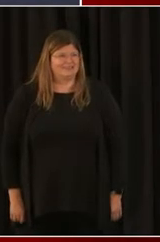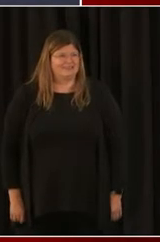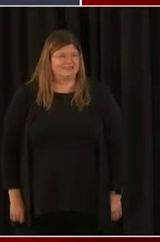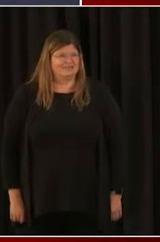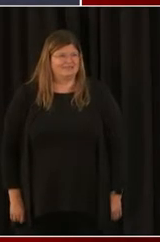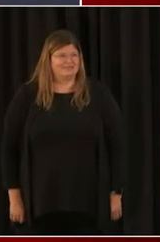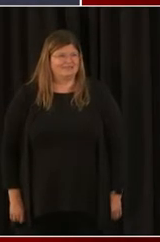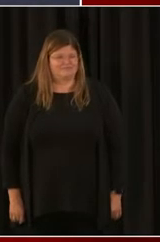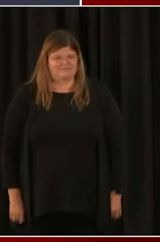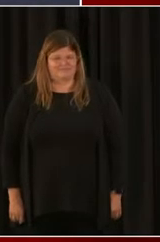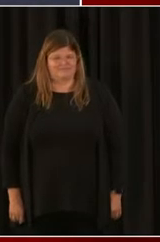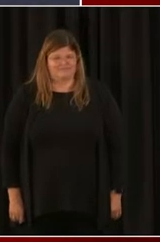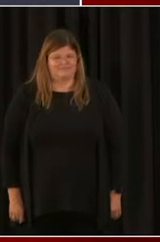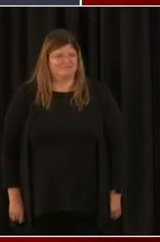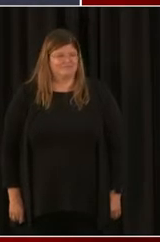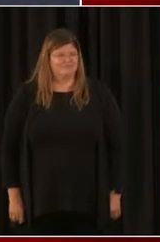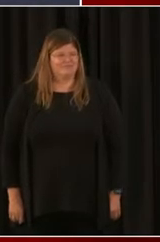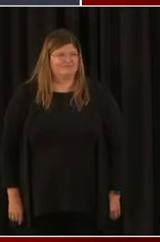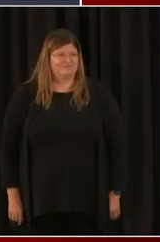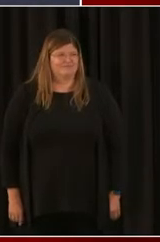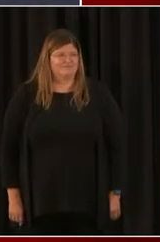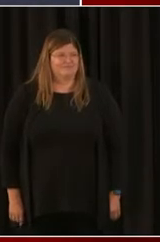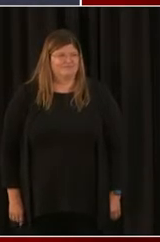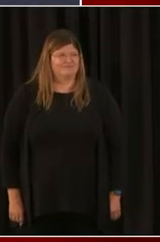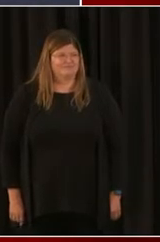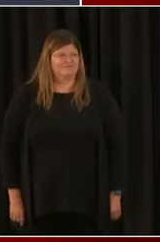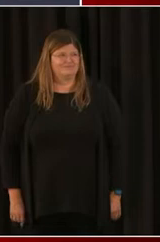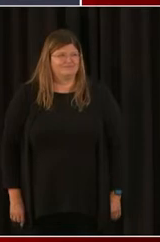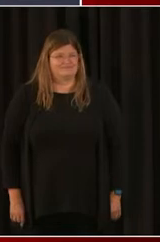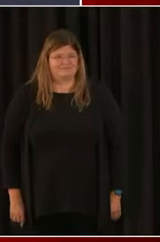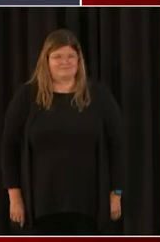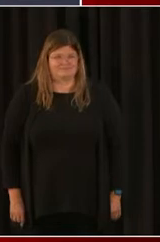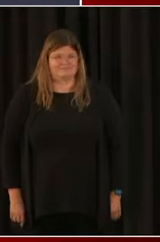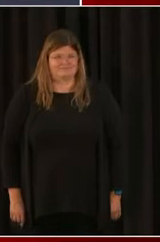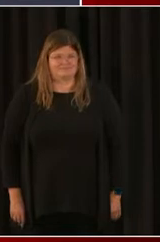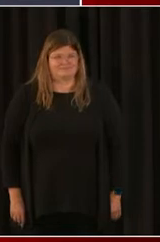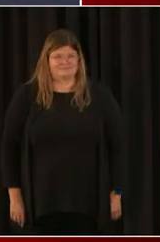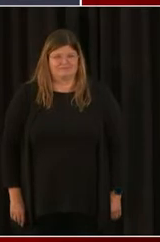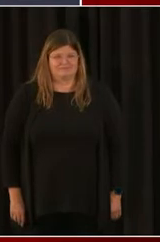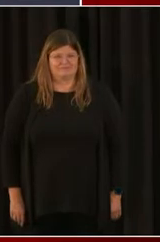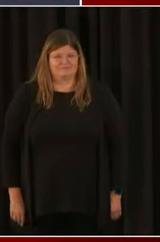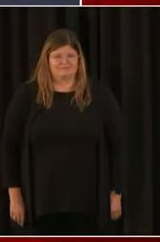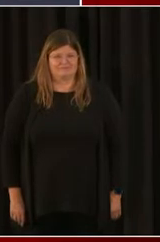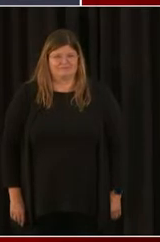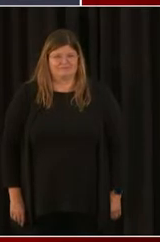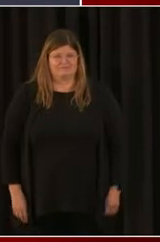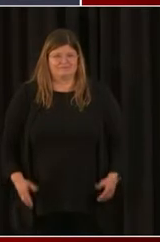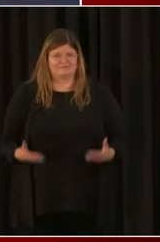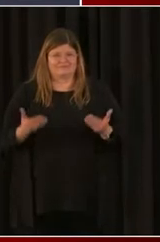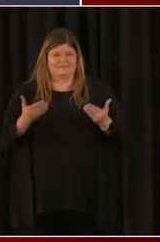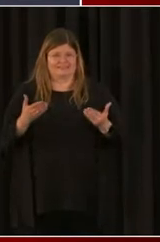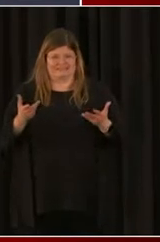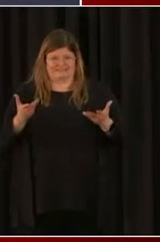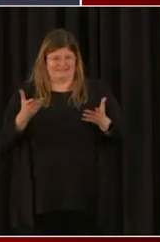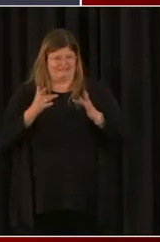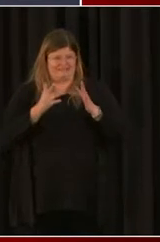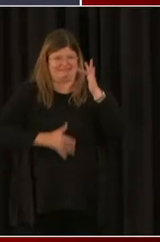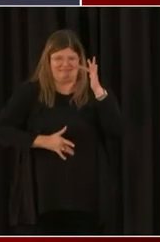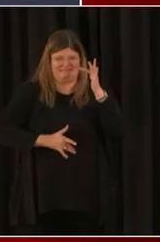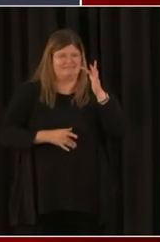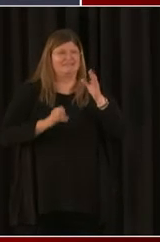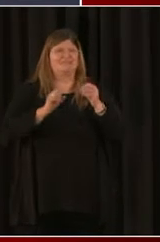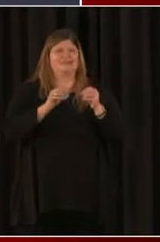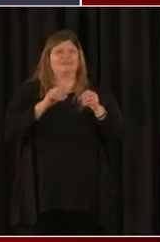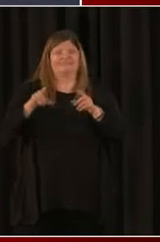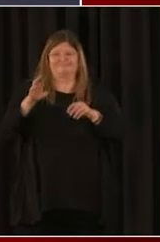Jim, do you want to take the next one, Ms. Washington? Oh, okay. I'm sorry. We'll see if we can get in touch with Jim. Yeah. So will